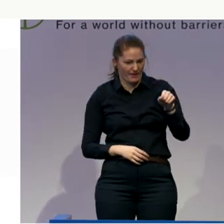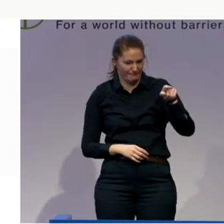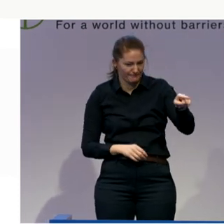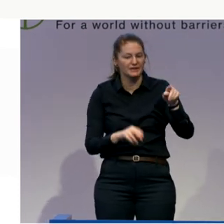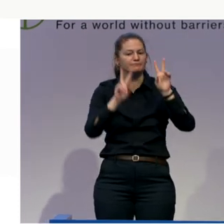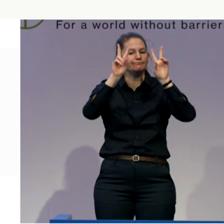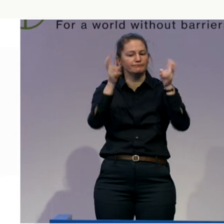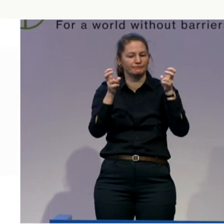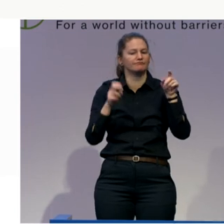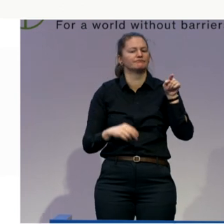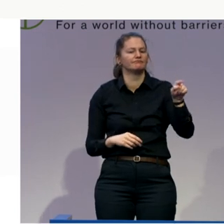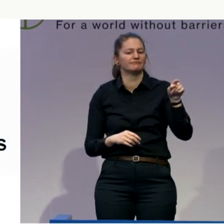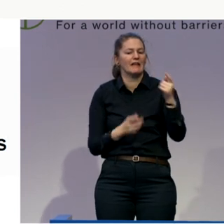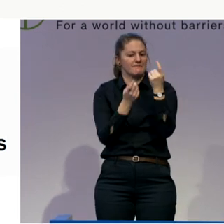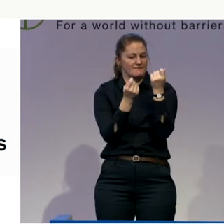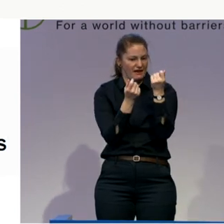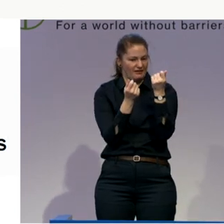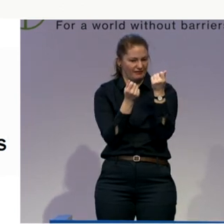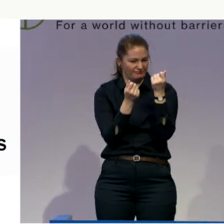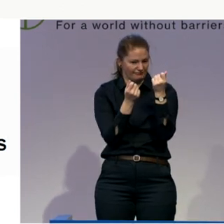of cash and emotion.